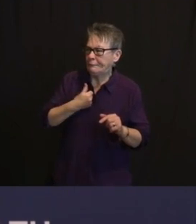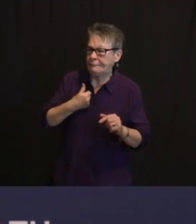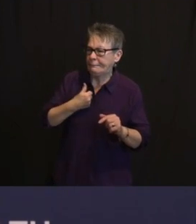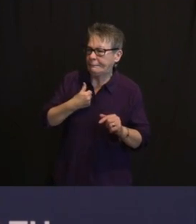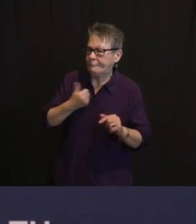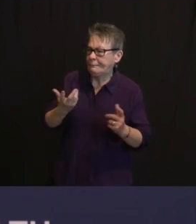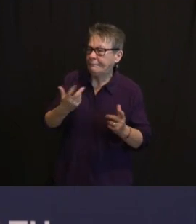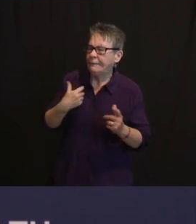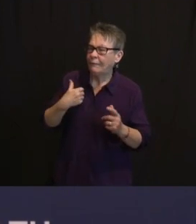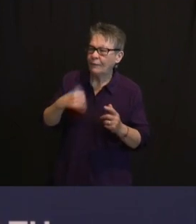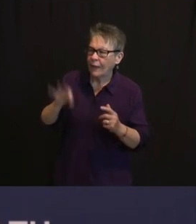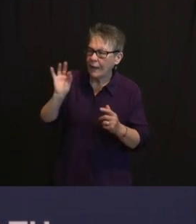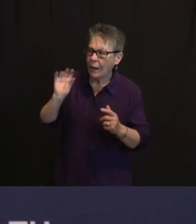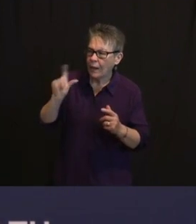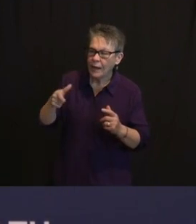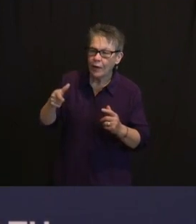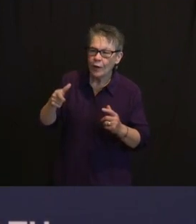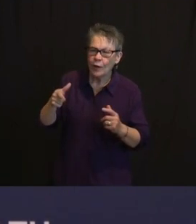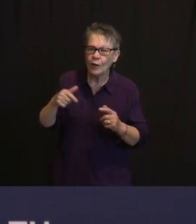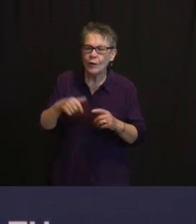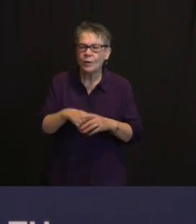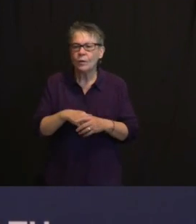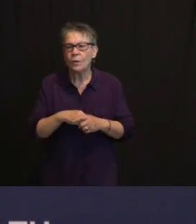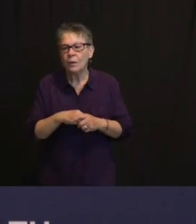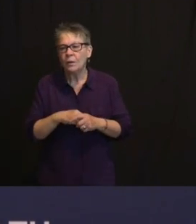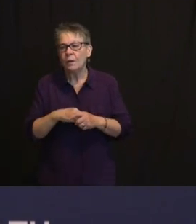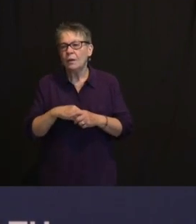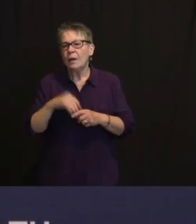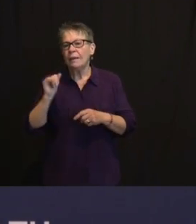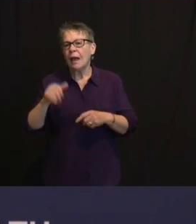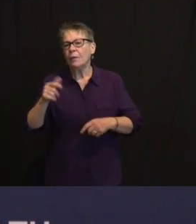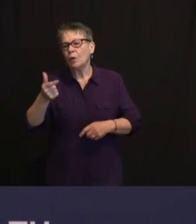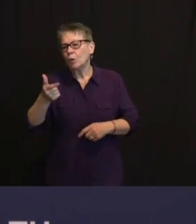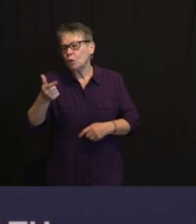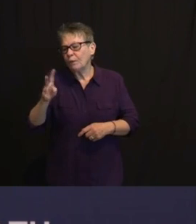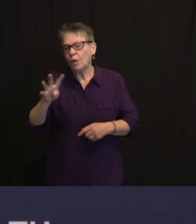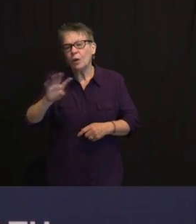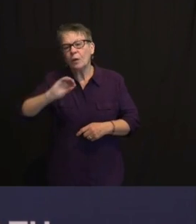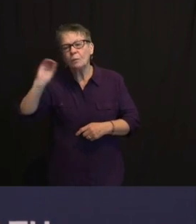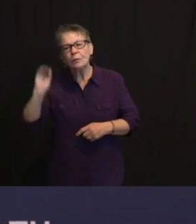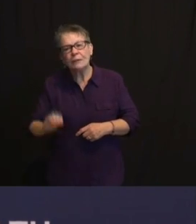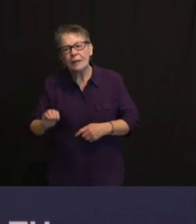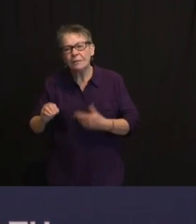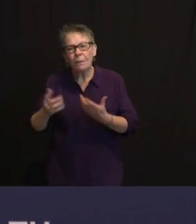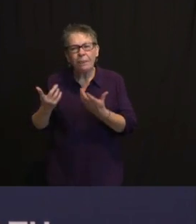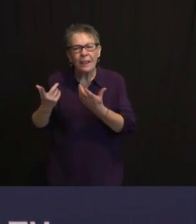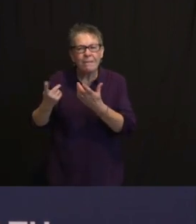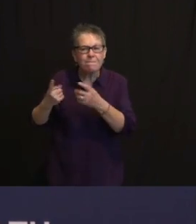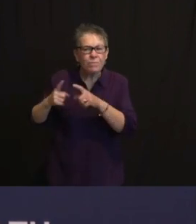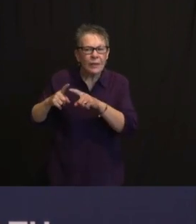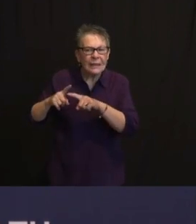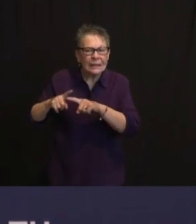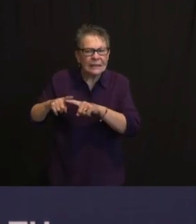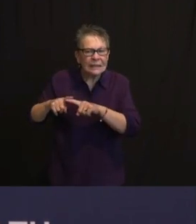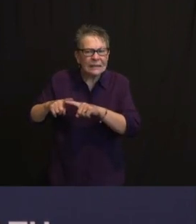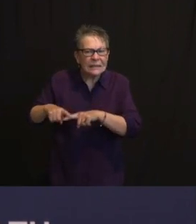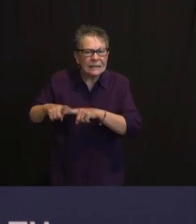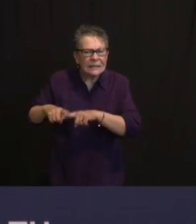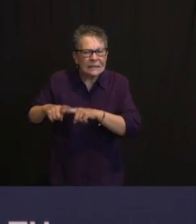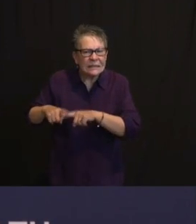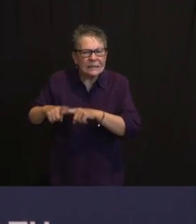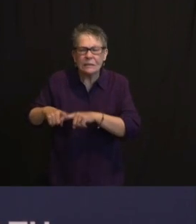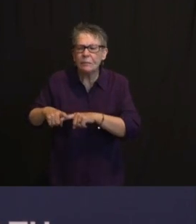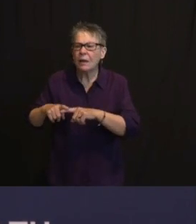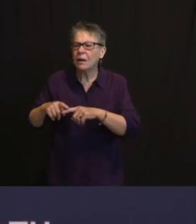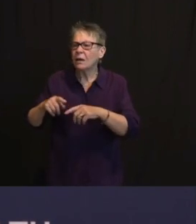THE OTHER 24% GET USED. IT'S THE DAY OF THE WEEK YOU HAPPEN TO GO ON THE DASHBOARD. YOU'LL SEE THAT NUMBER GO UP AND